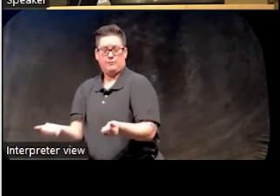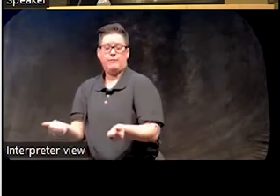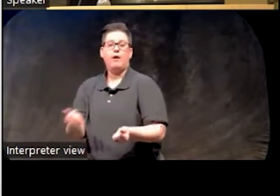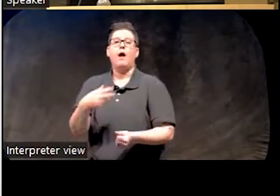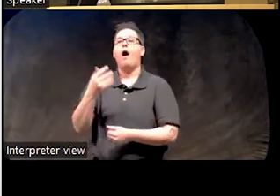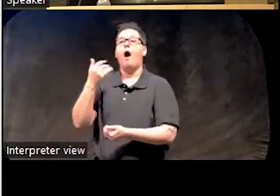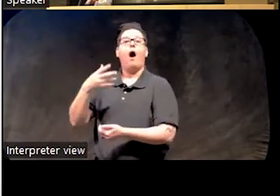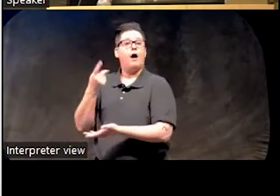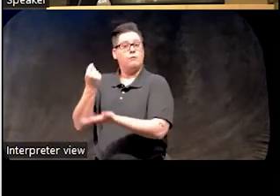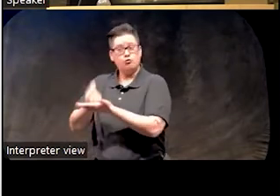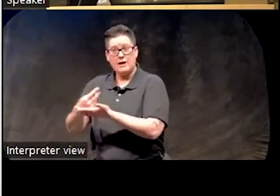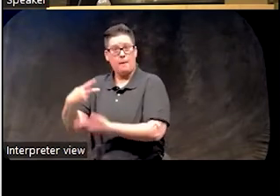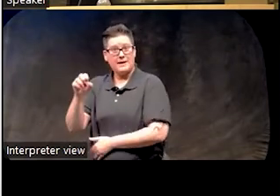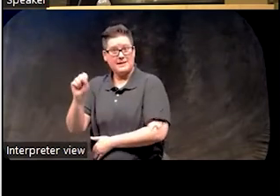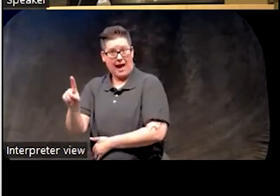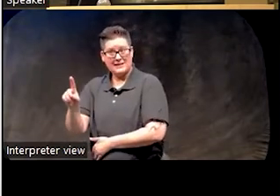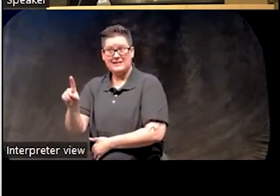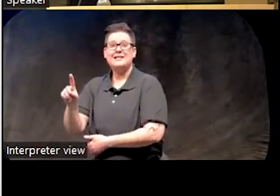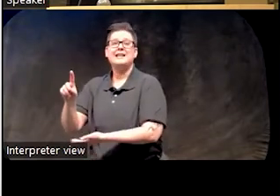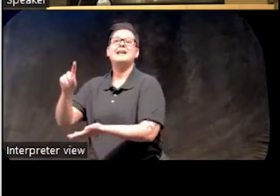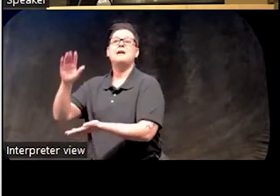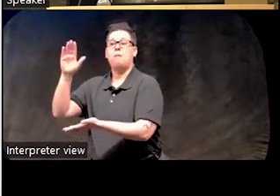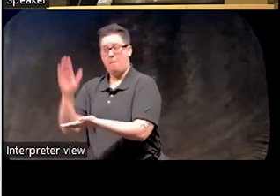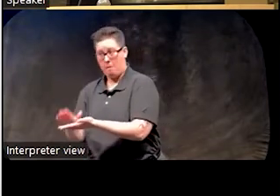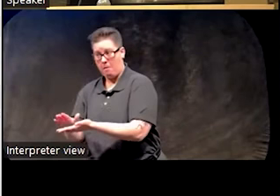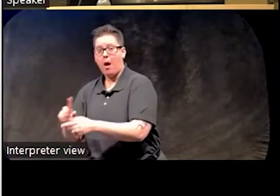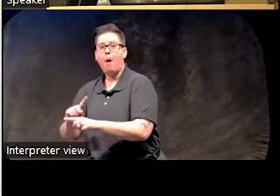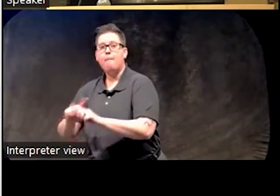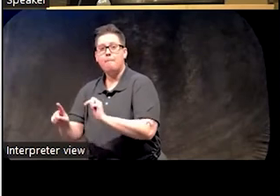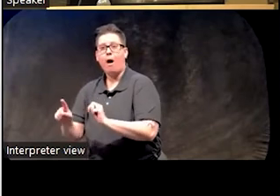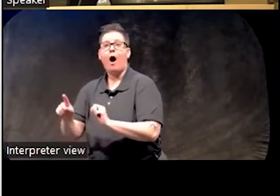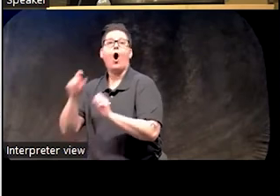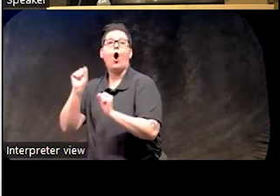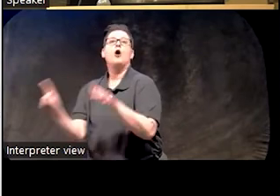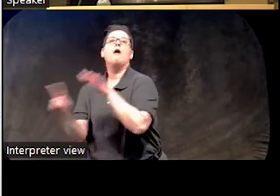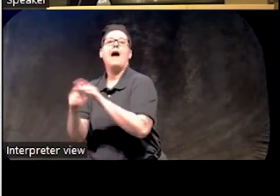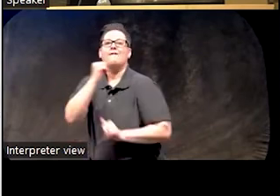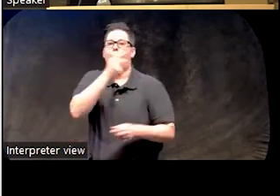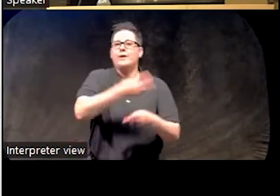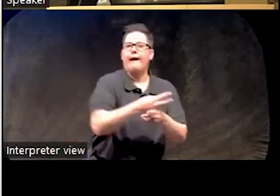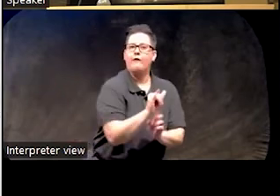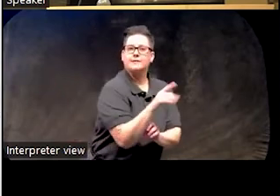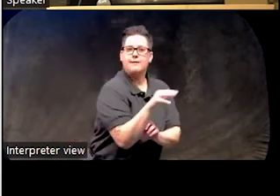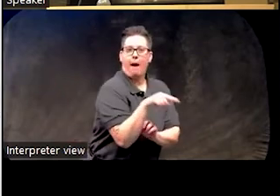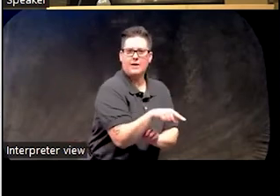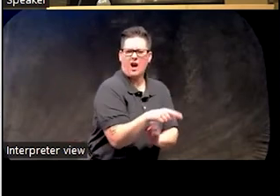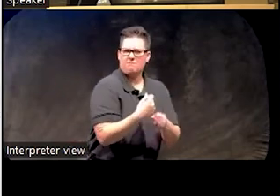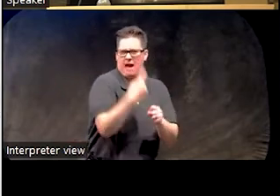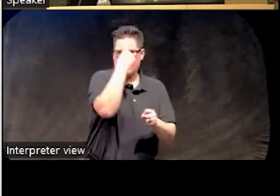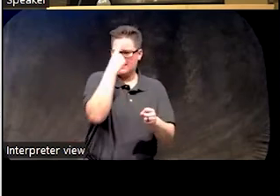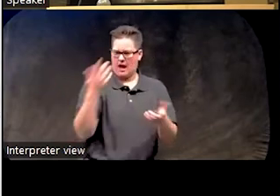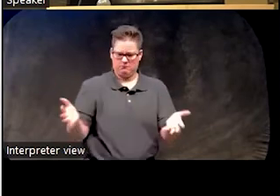PTSD, treat the PTSD far less likely to remit if insomnia is present and untreated. Makes sense. It's